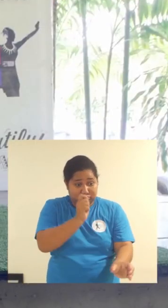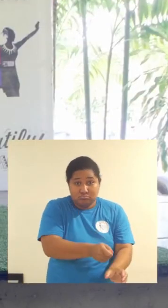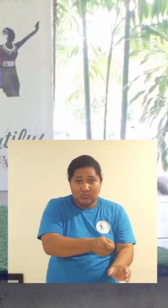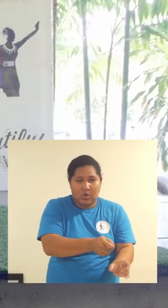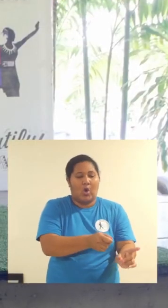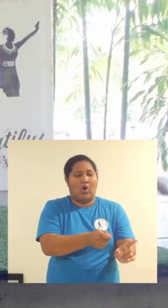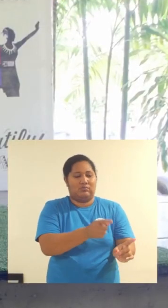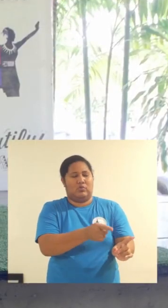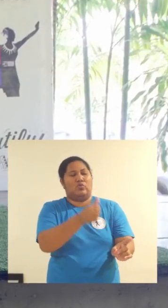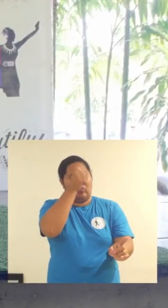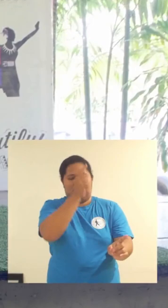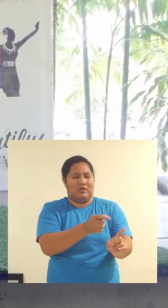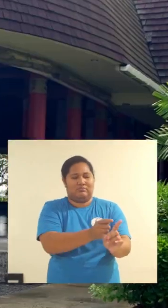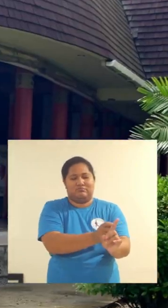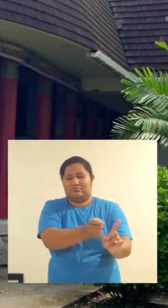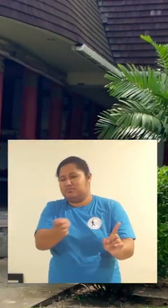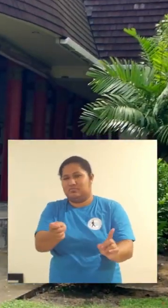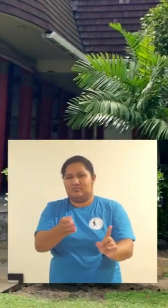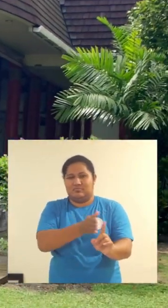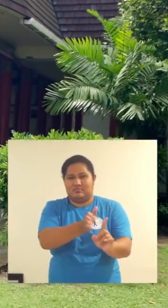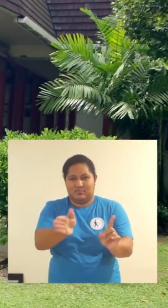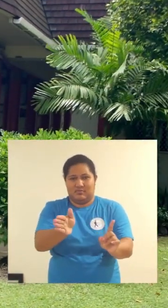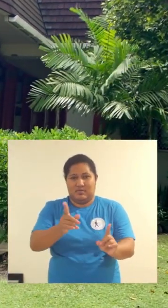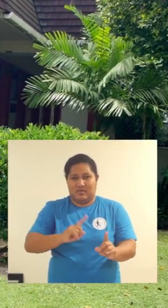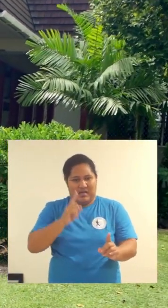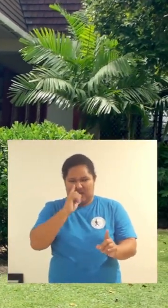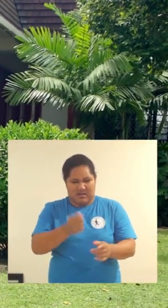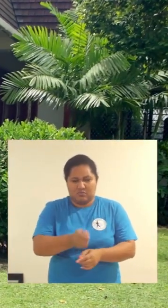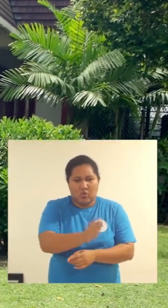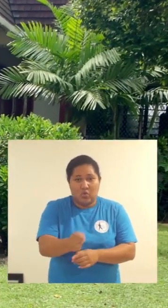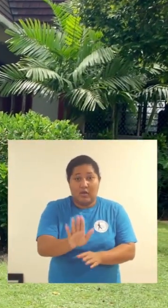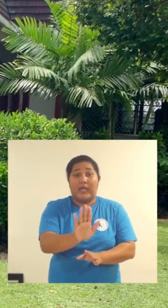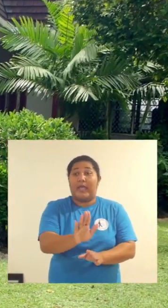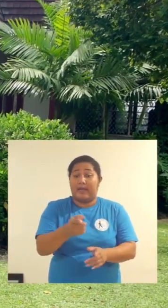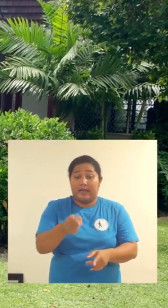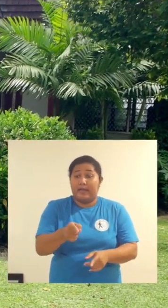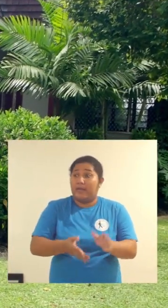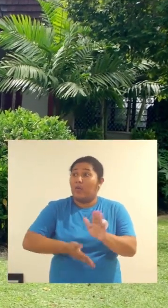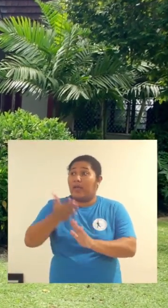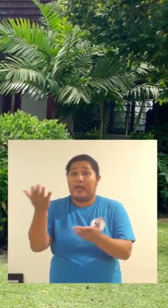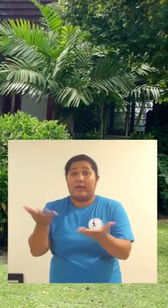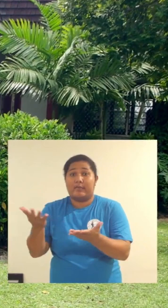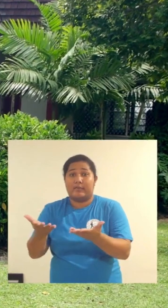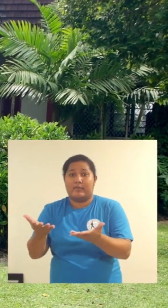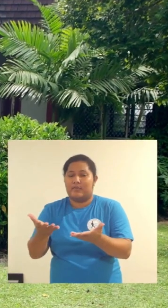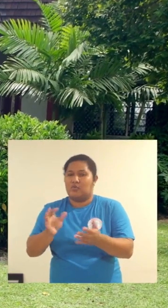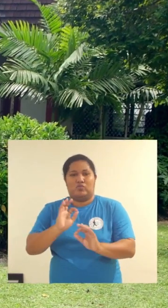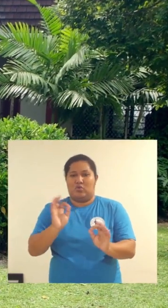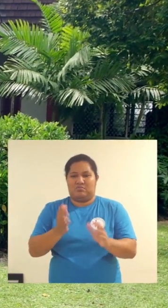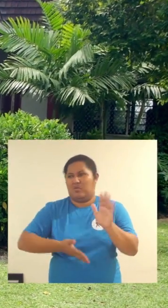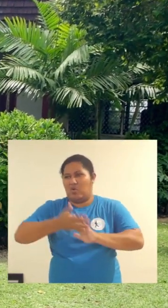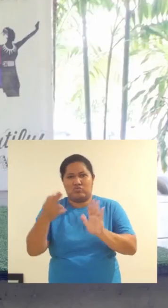I got to out of family. I got to get of my I to of and I got to get of family.